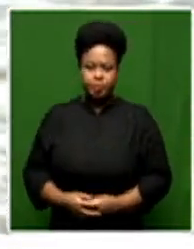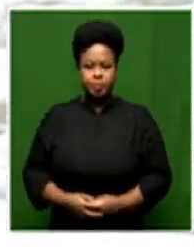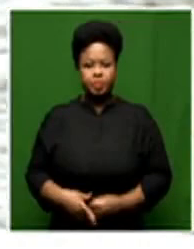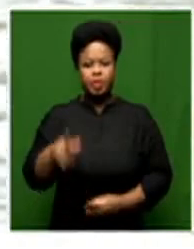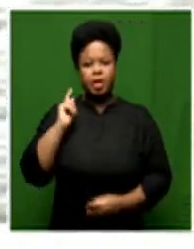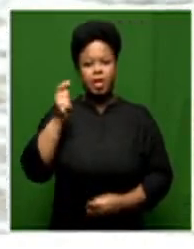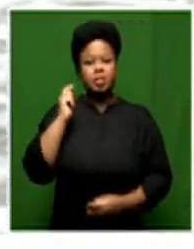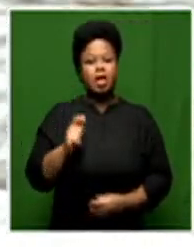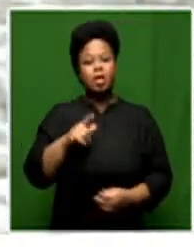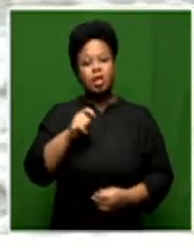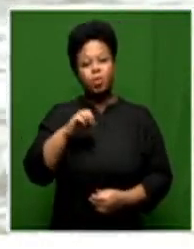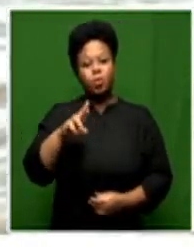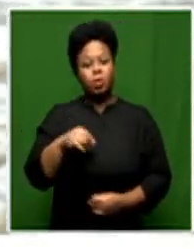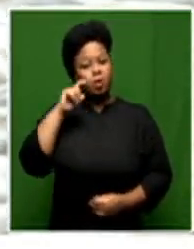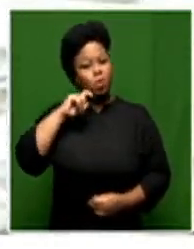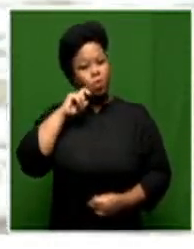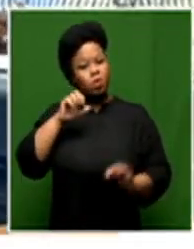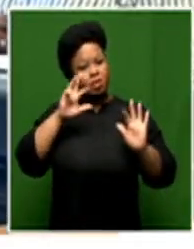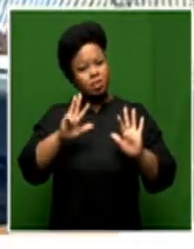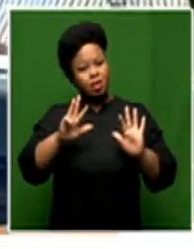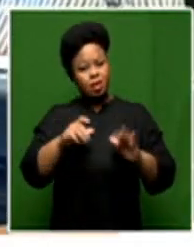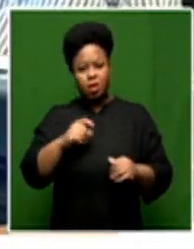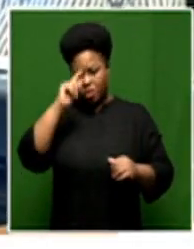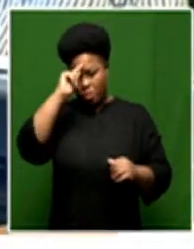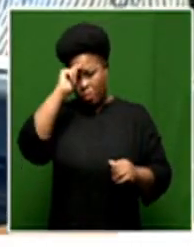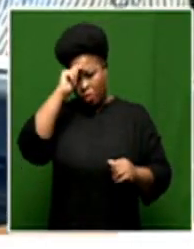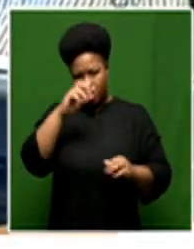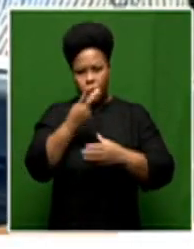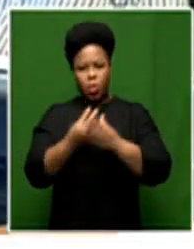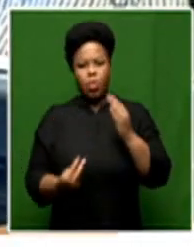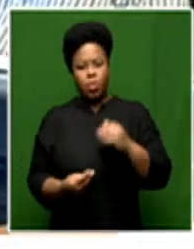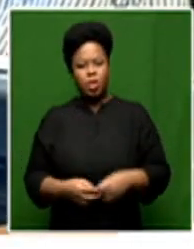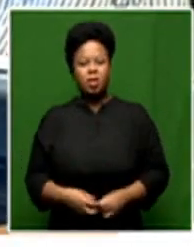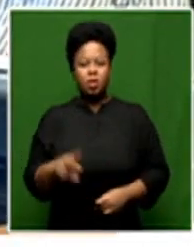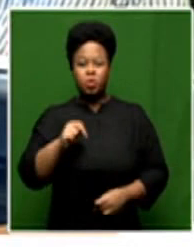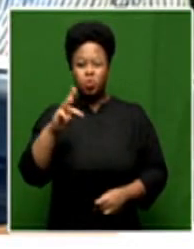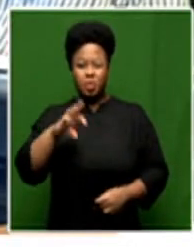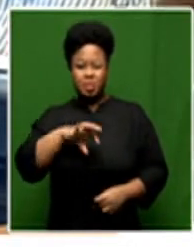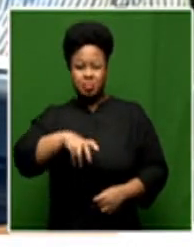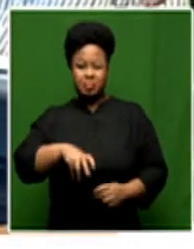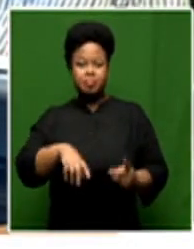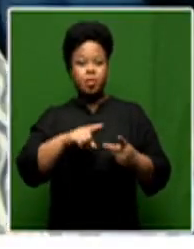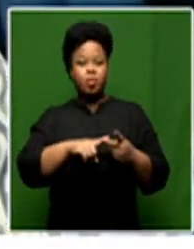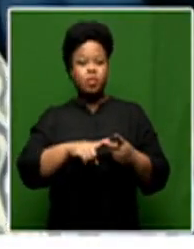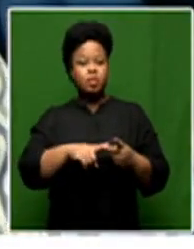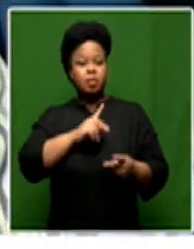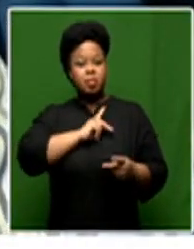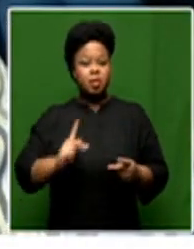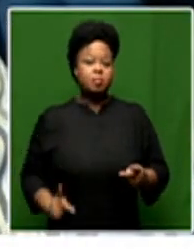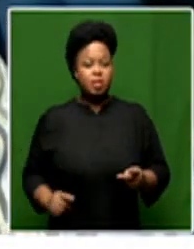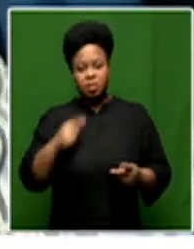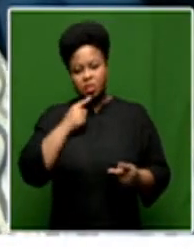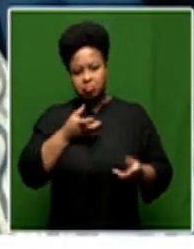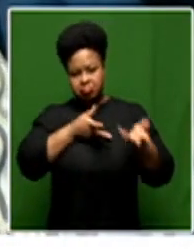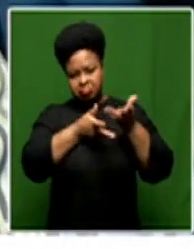Daung, a nine-year-old boy drowned. Northwest Premier Jobmokoro says they will brief Cocta Minister